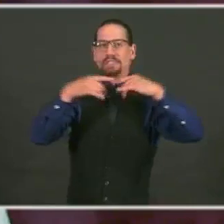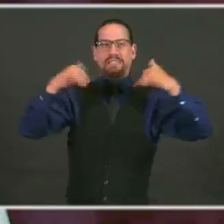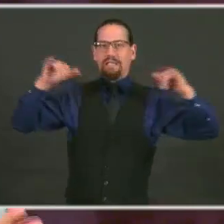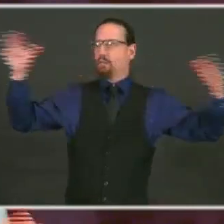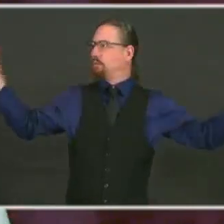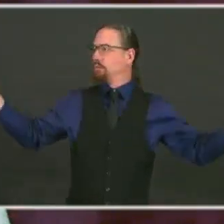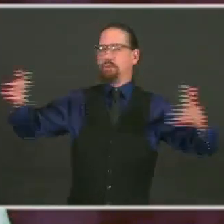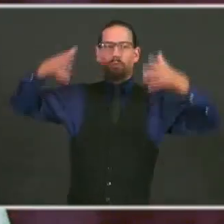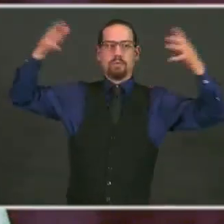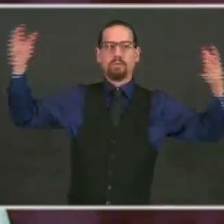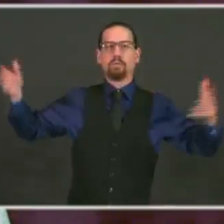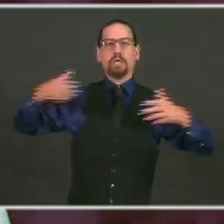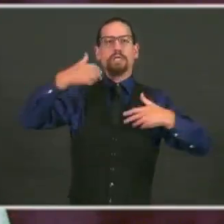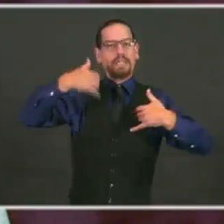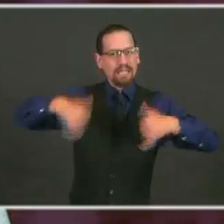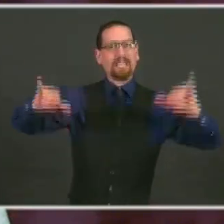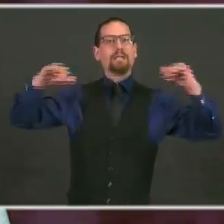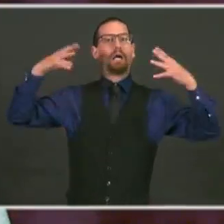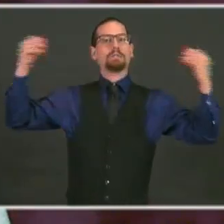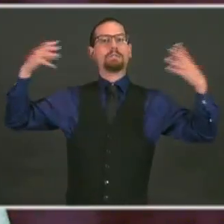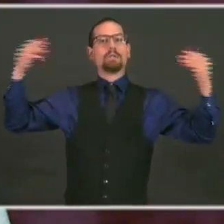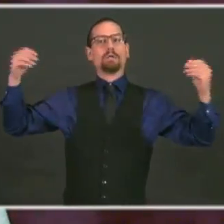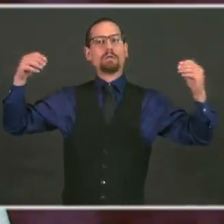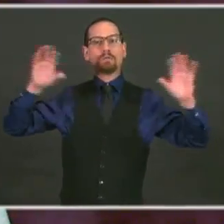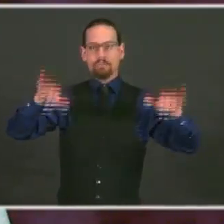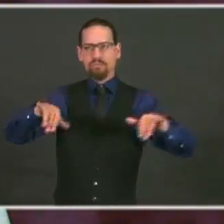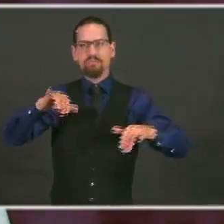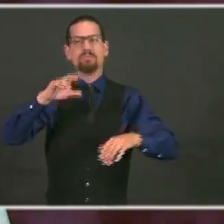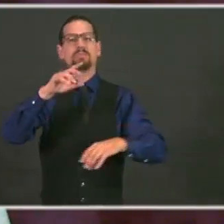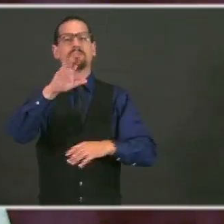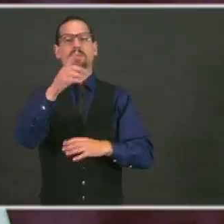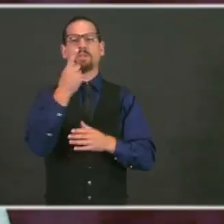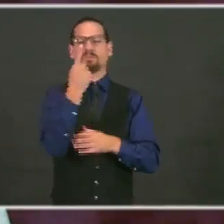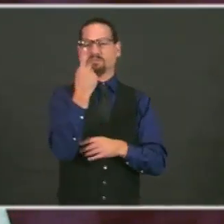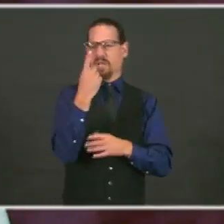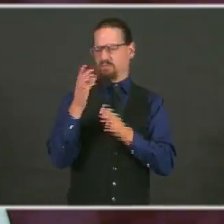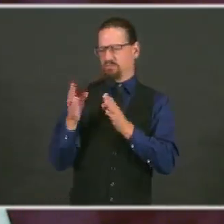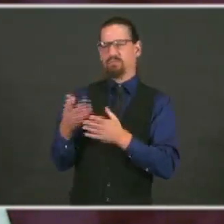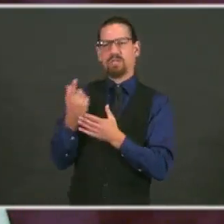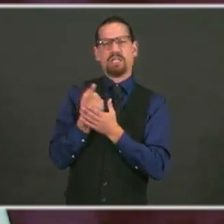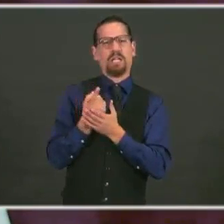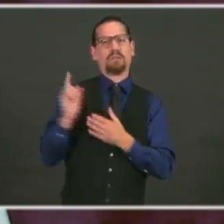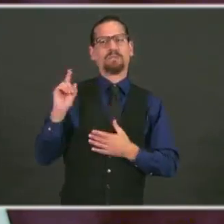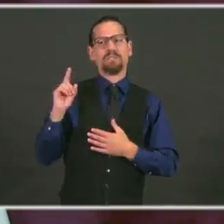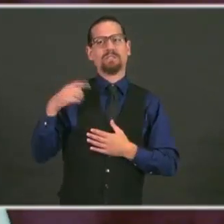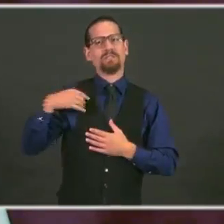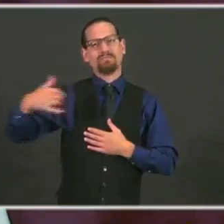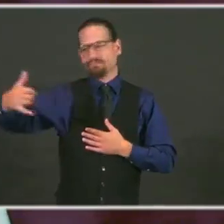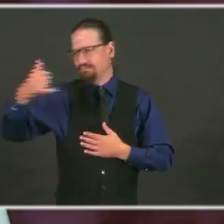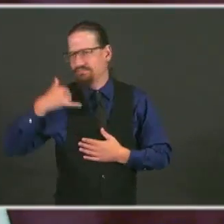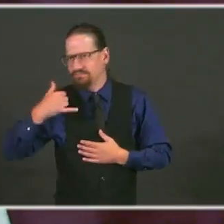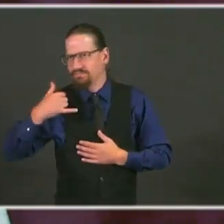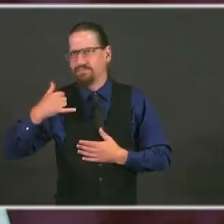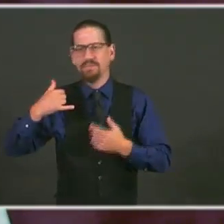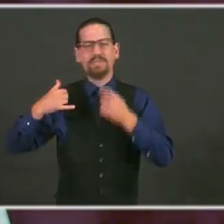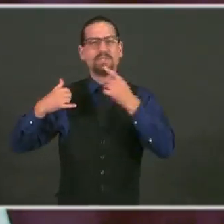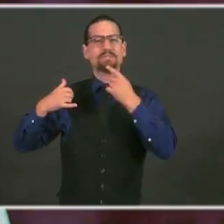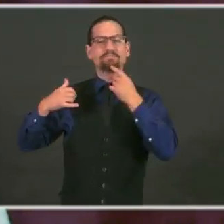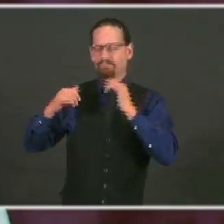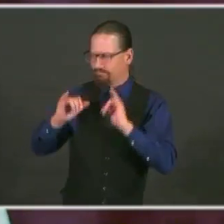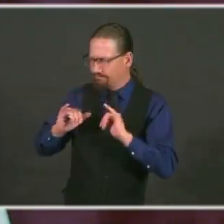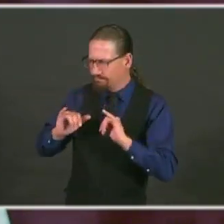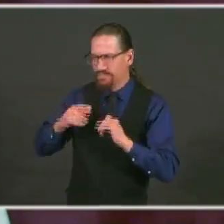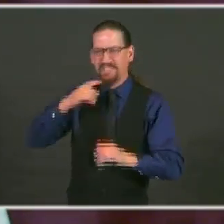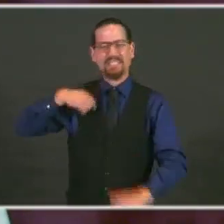way to keeping businesses in business, so we're beginning with a million-dollar investment. We're going to be getting that out.